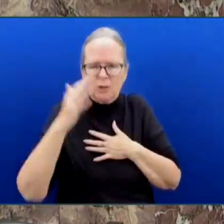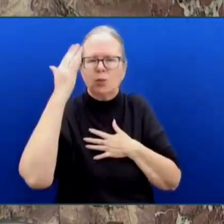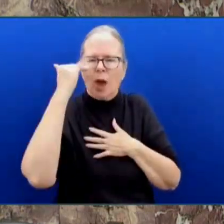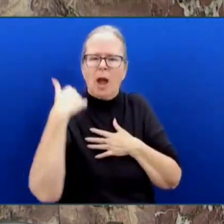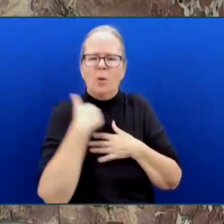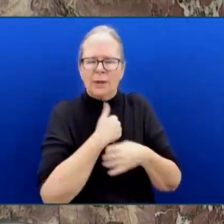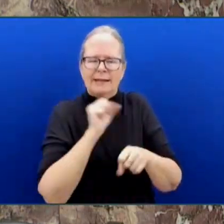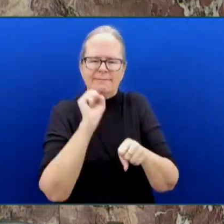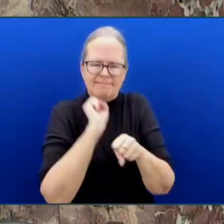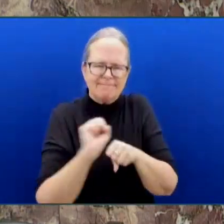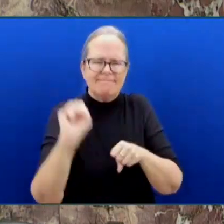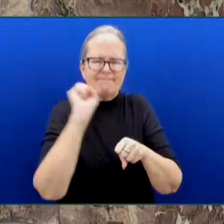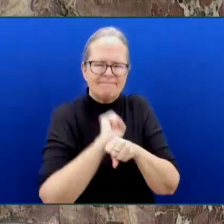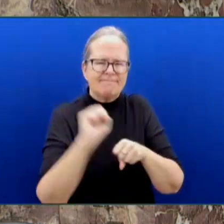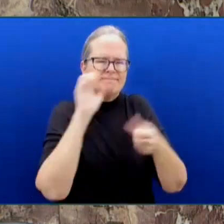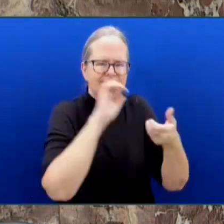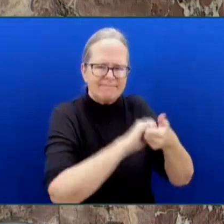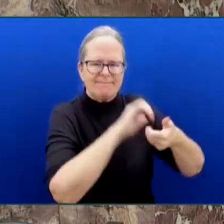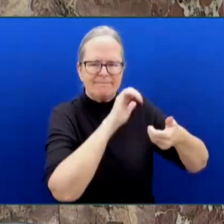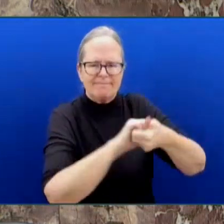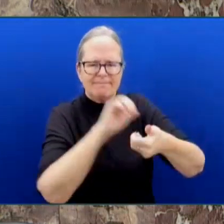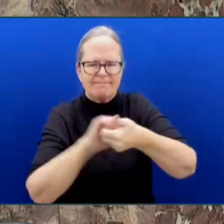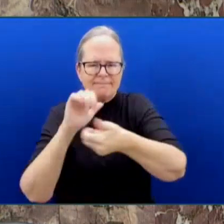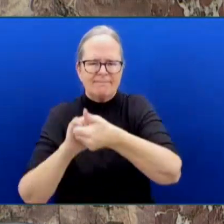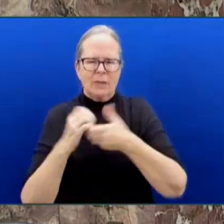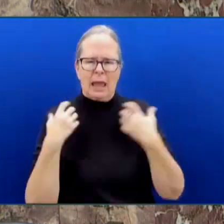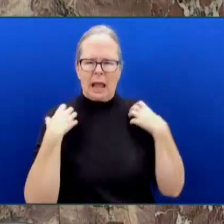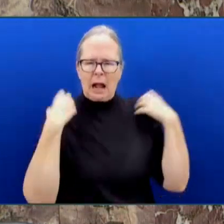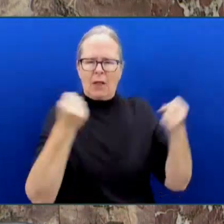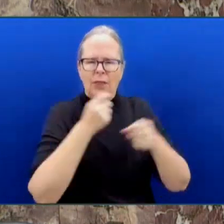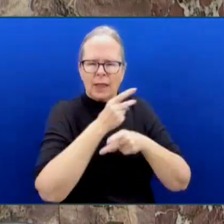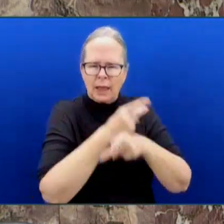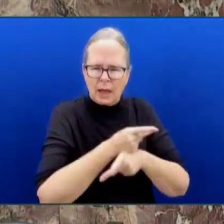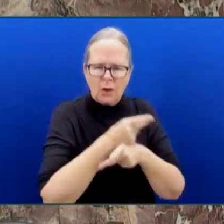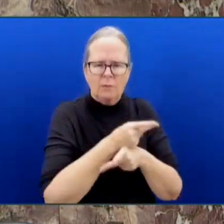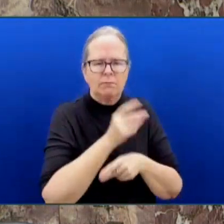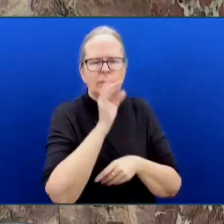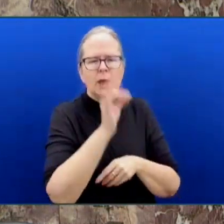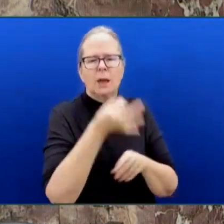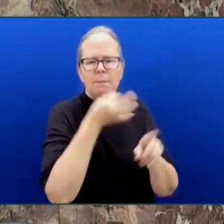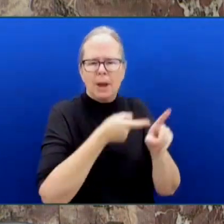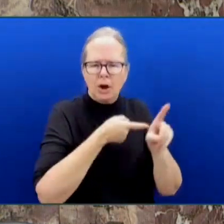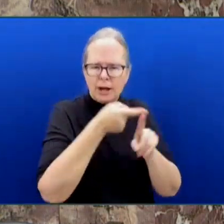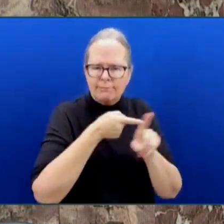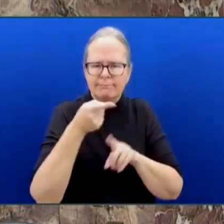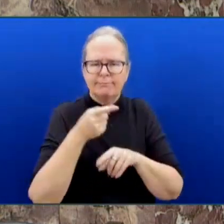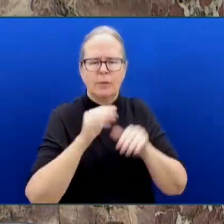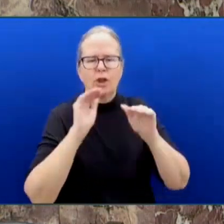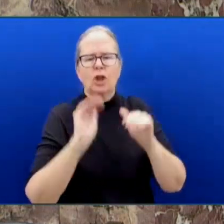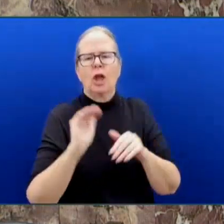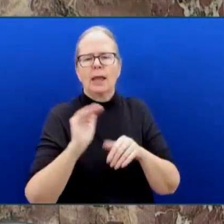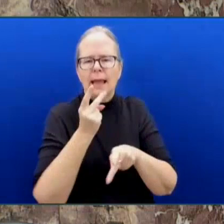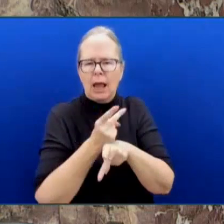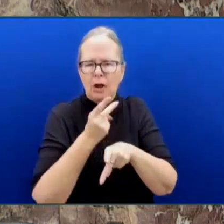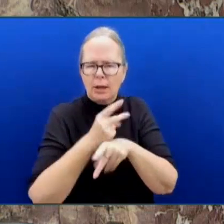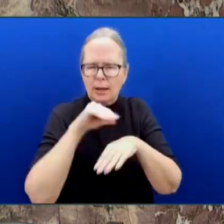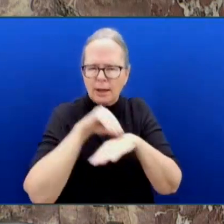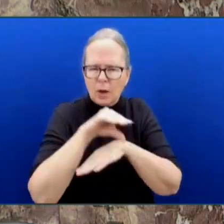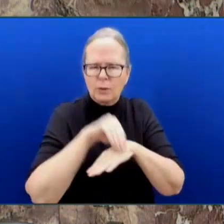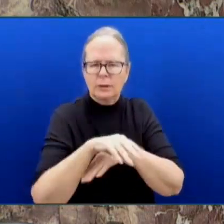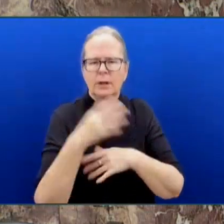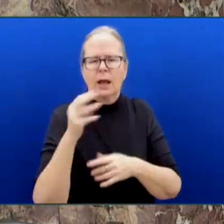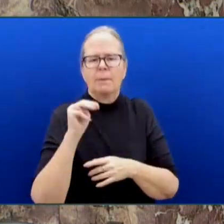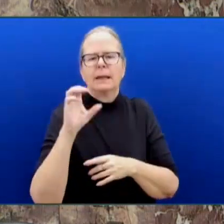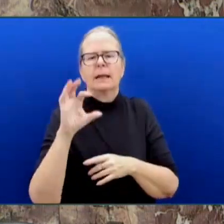colleagues in education and childcare, with our colleagues in MCFD, to ensure that we have the kinds